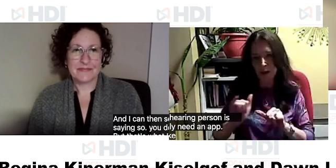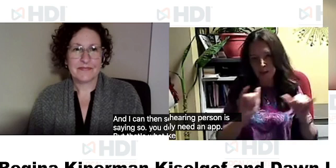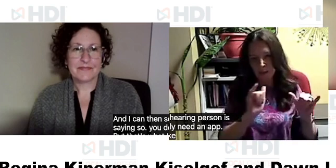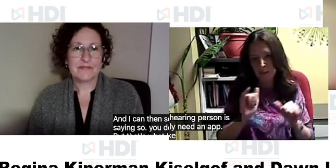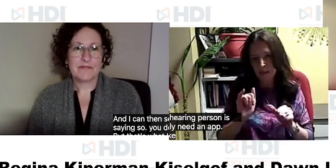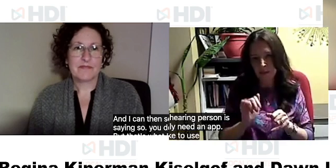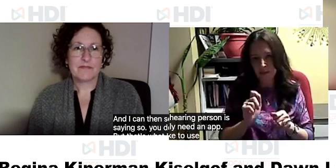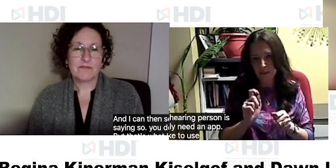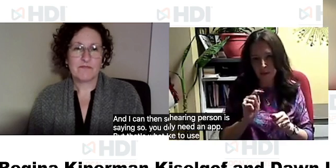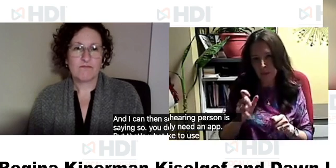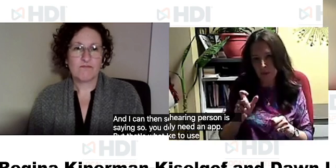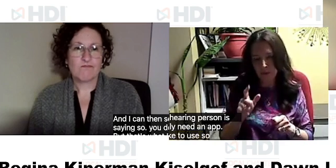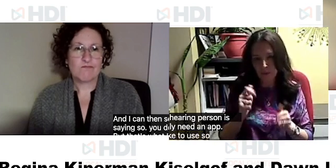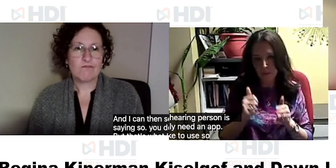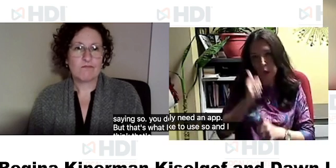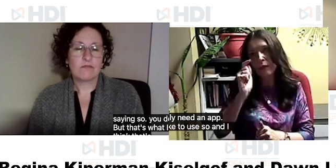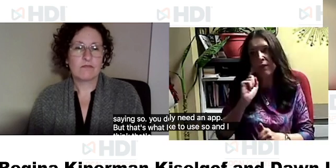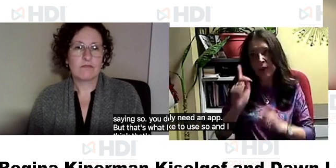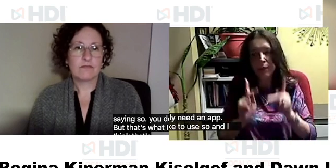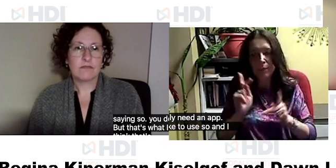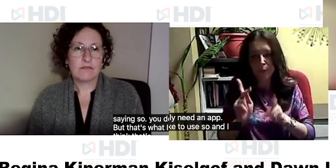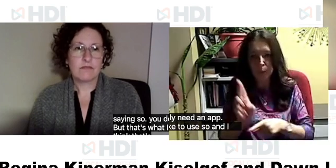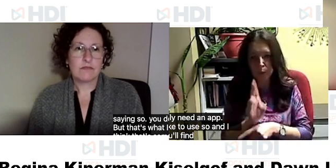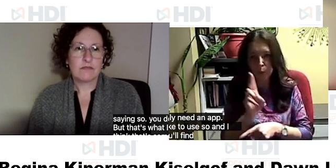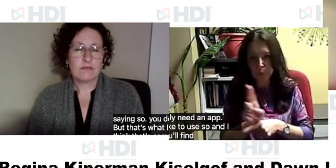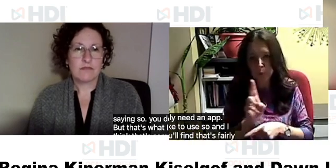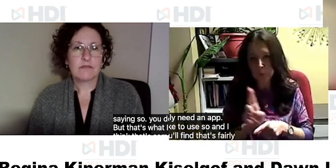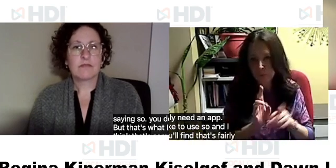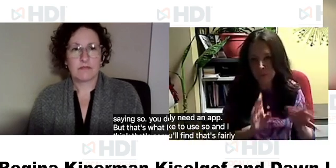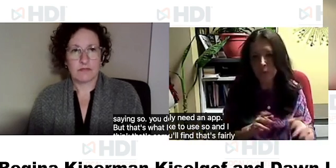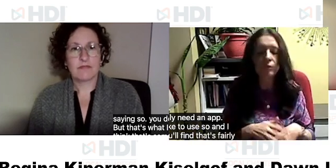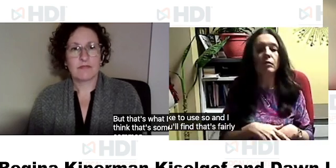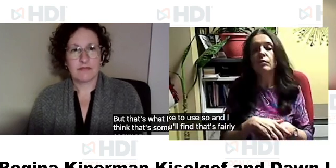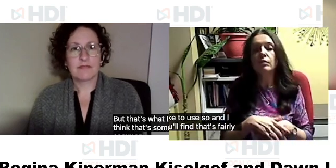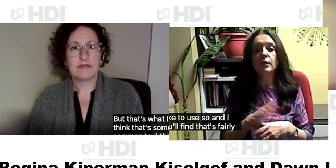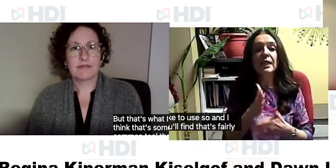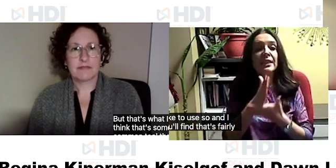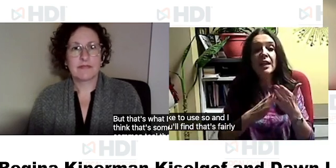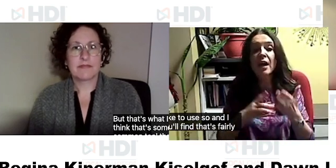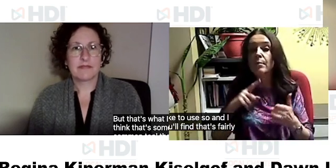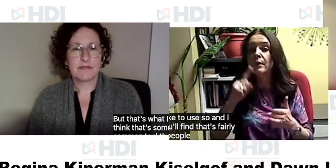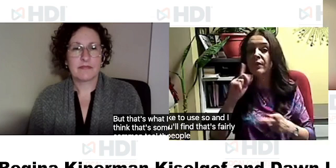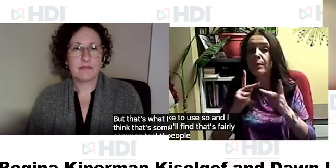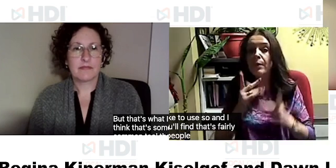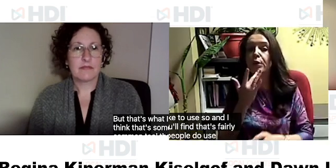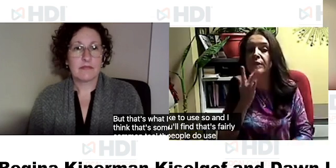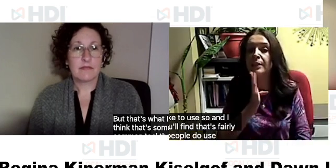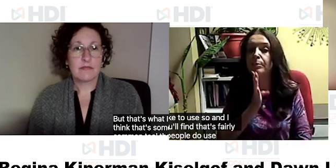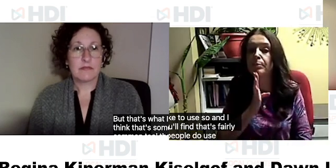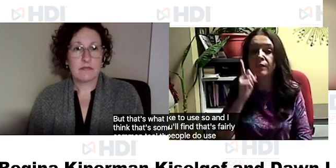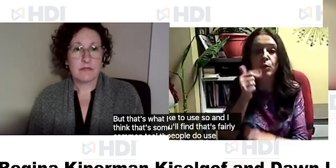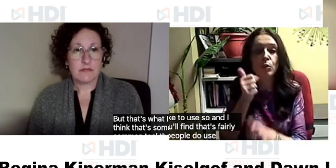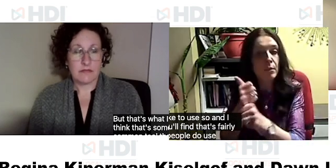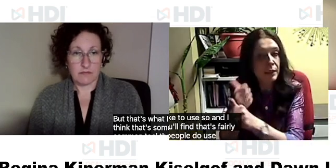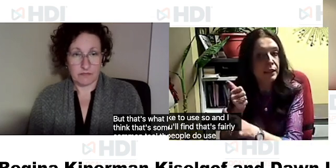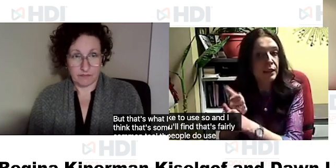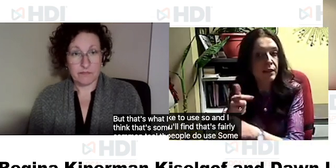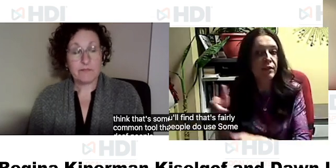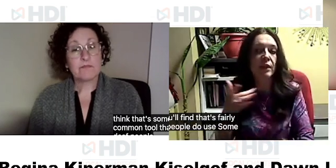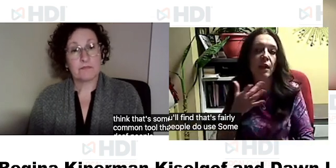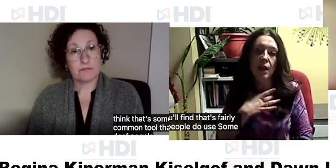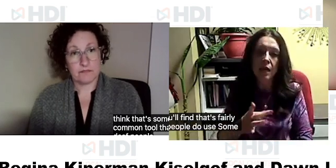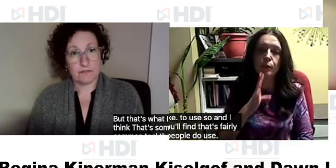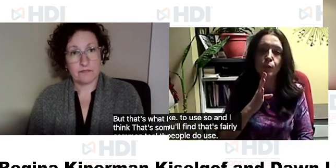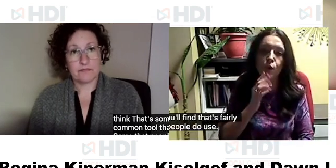use so and i think that's something that you'll find that's fairly common tool that many deaf people do use some deaf people